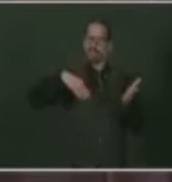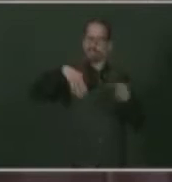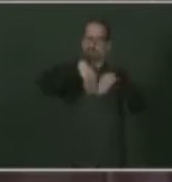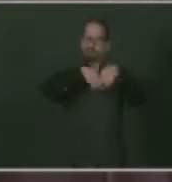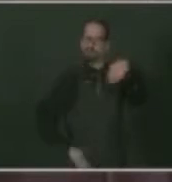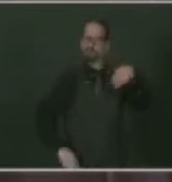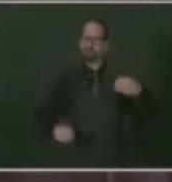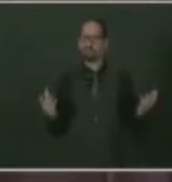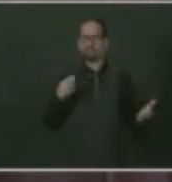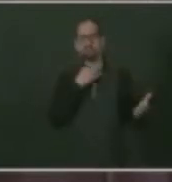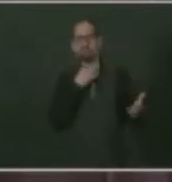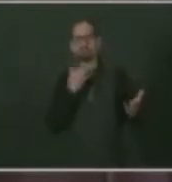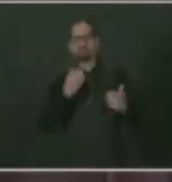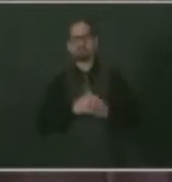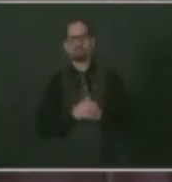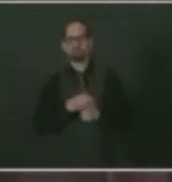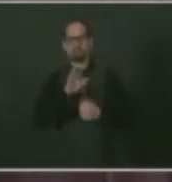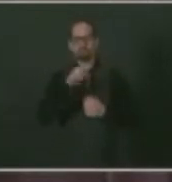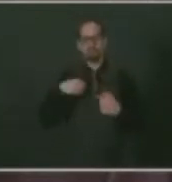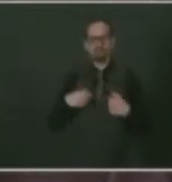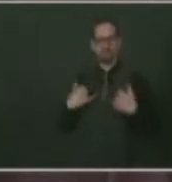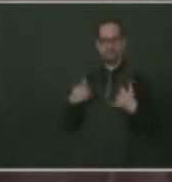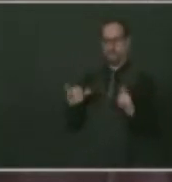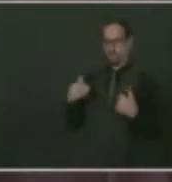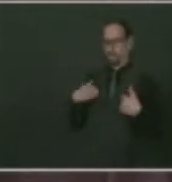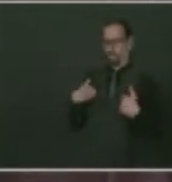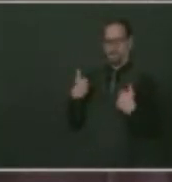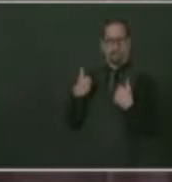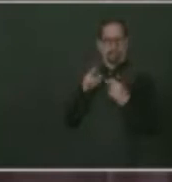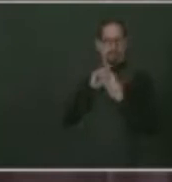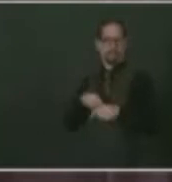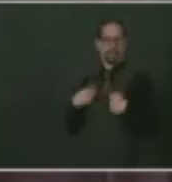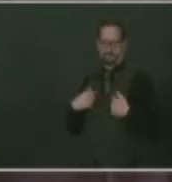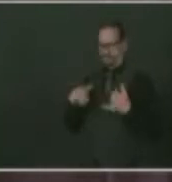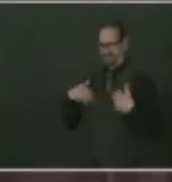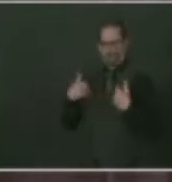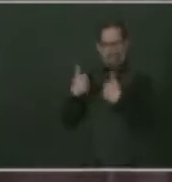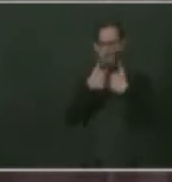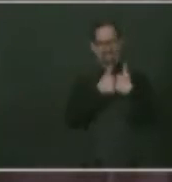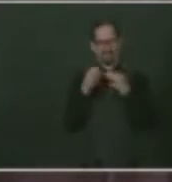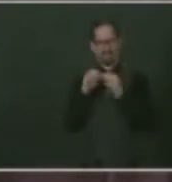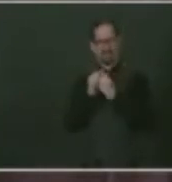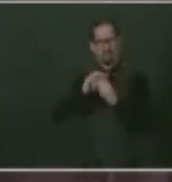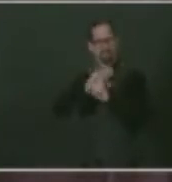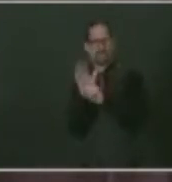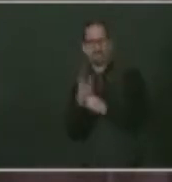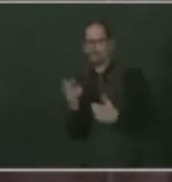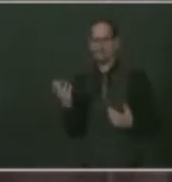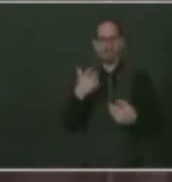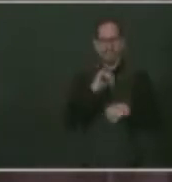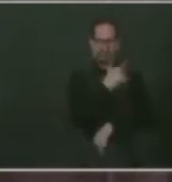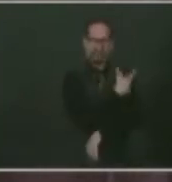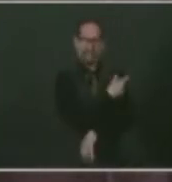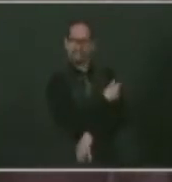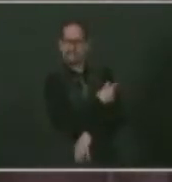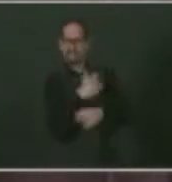a virus that we need to get on top of, so let's get everybody vaccinated. The more people get vaccinated, the more possibilities we ought to have loosened up not only the